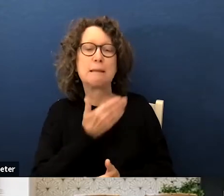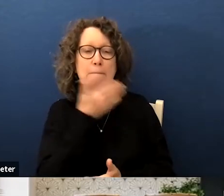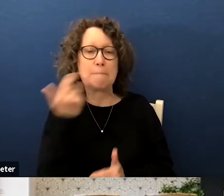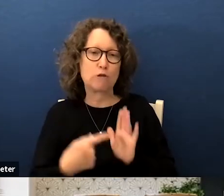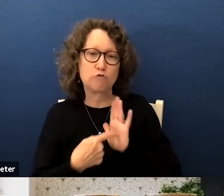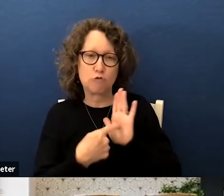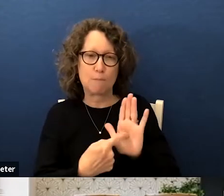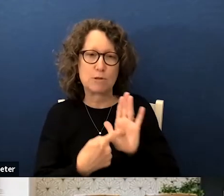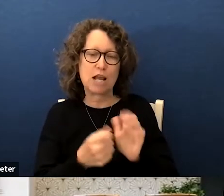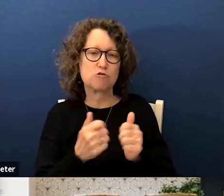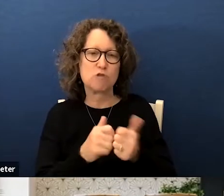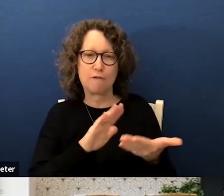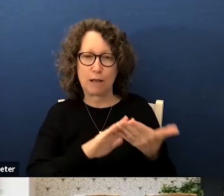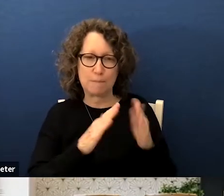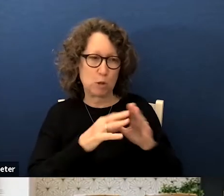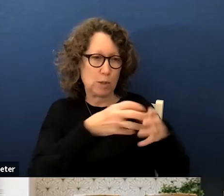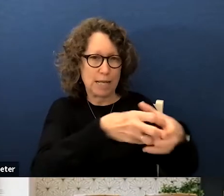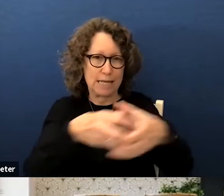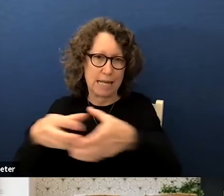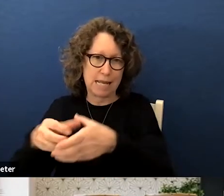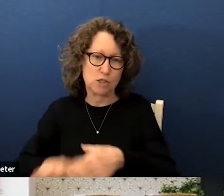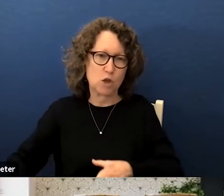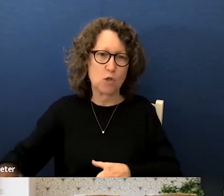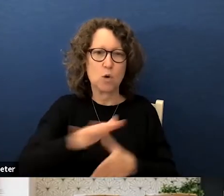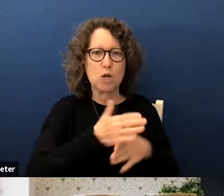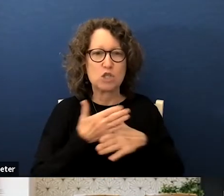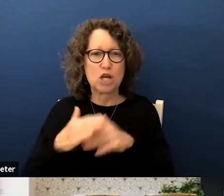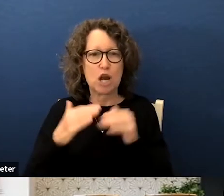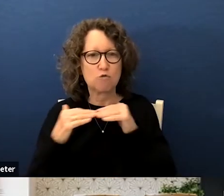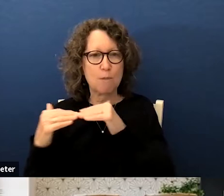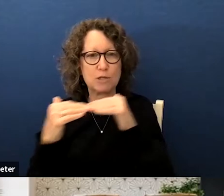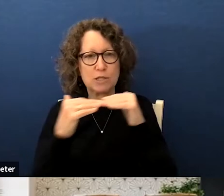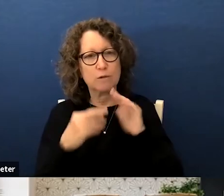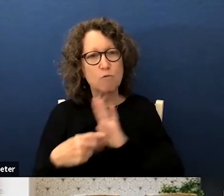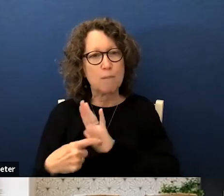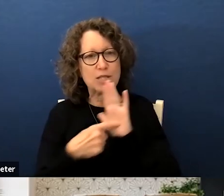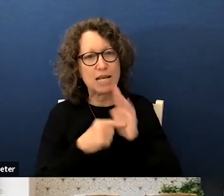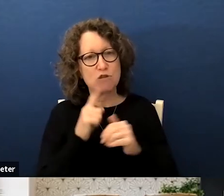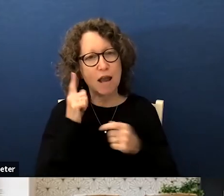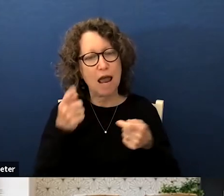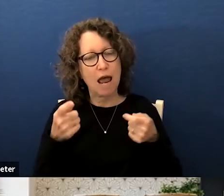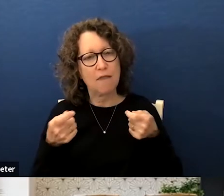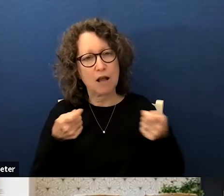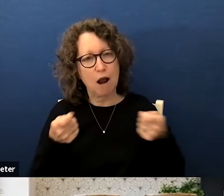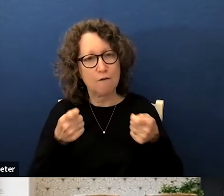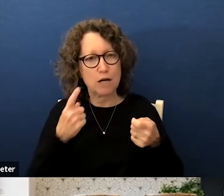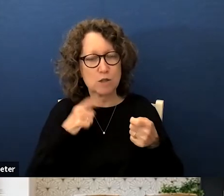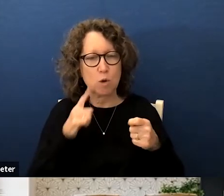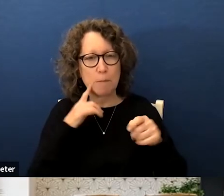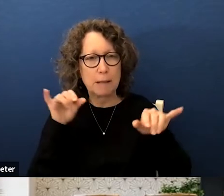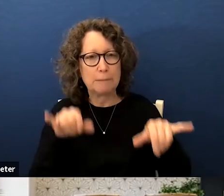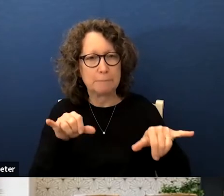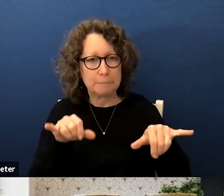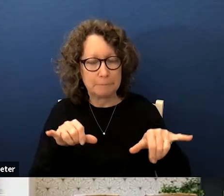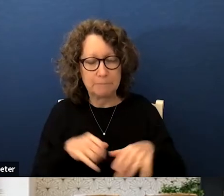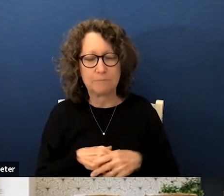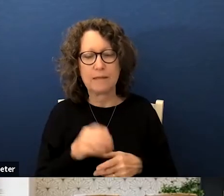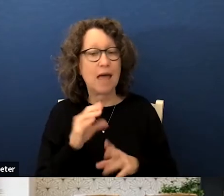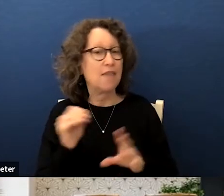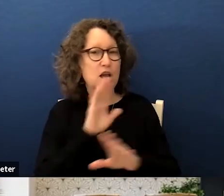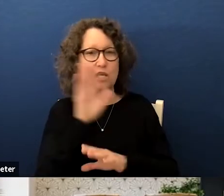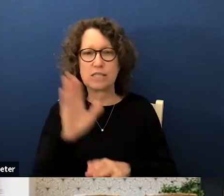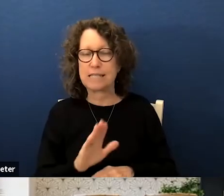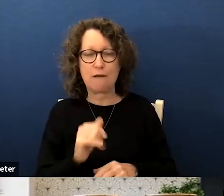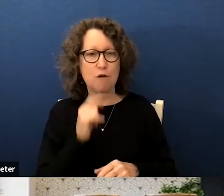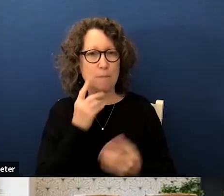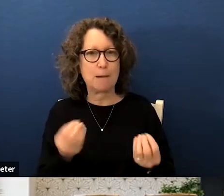representation of communities through the shared representation and the governance would remain unchanged there's never